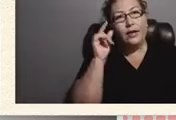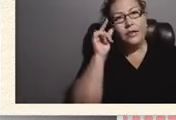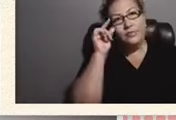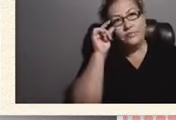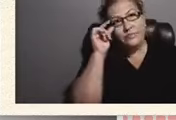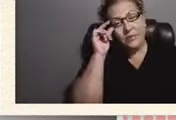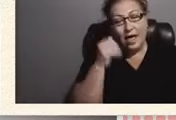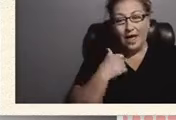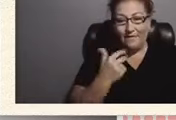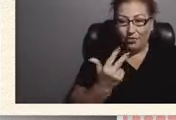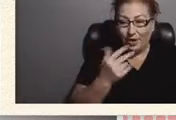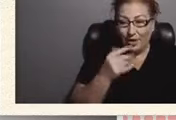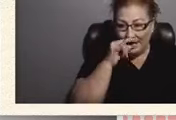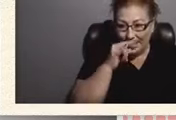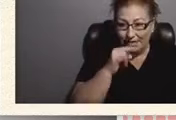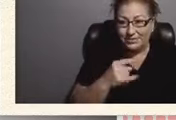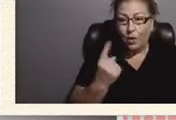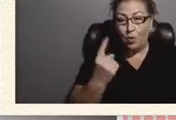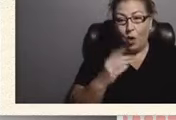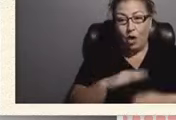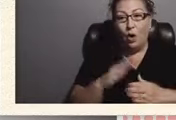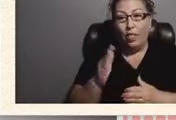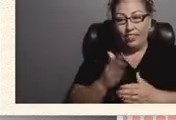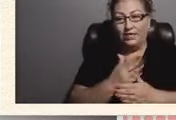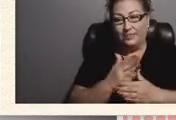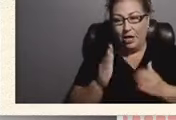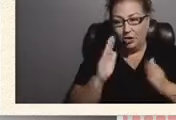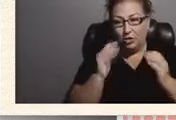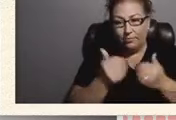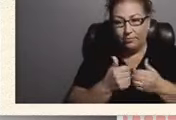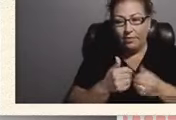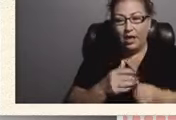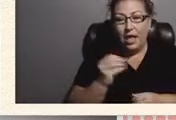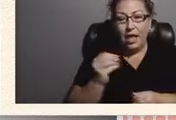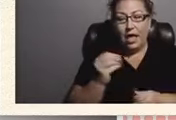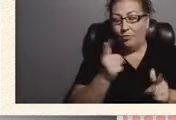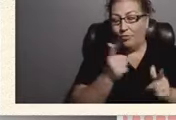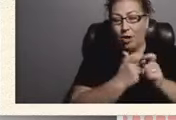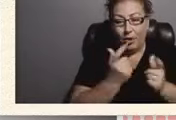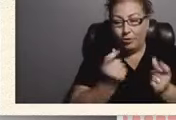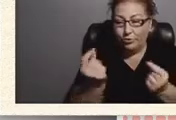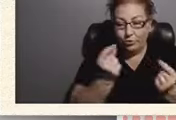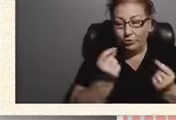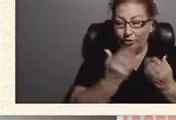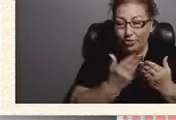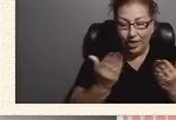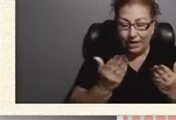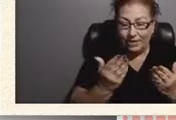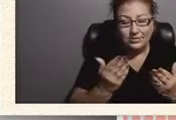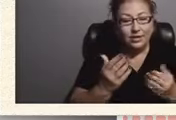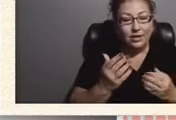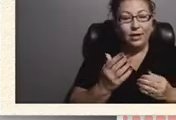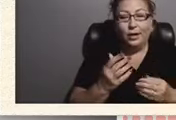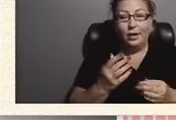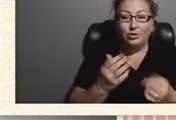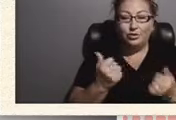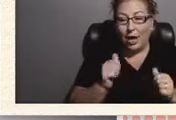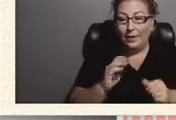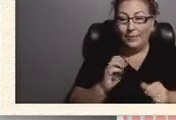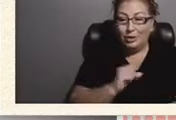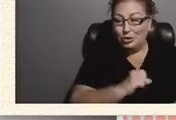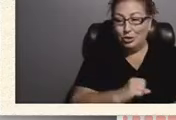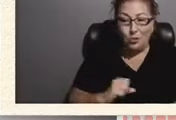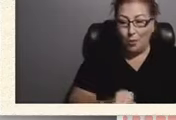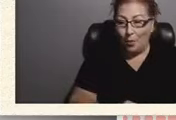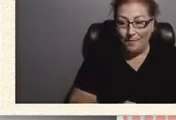and one on a spectrum and running around crazy all the time trying to get it all done being a superwoman education for me what what